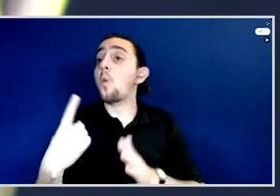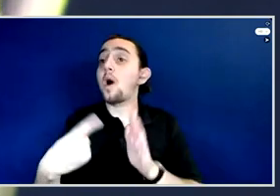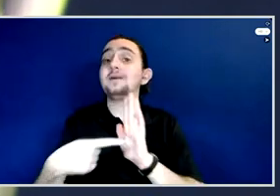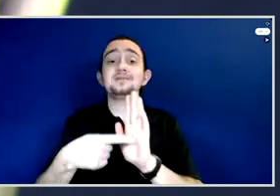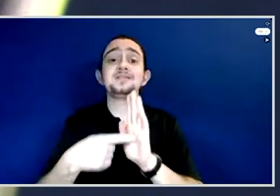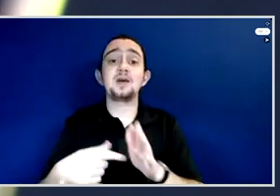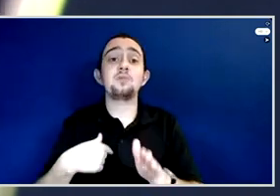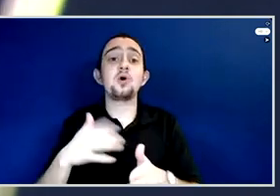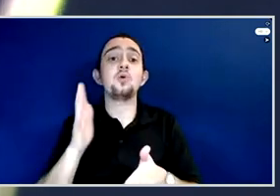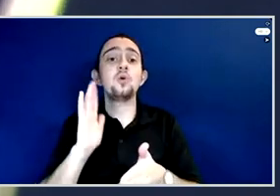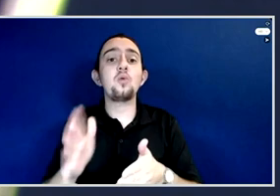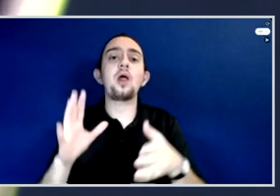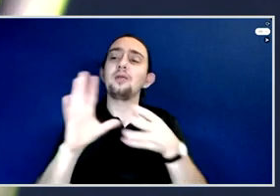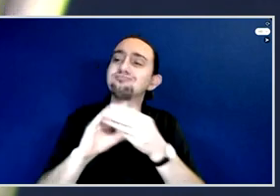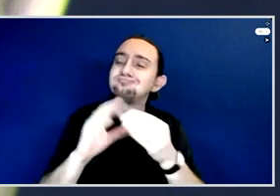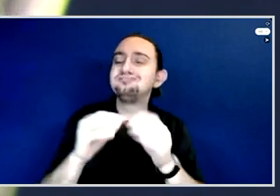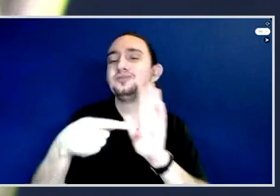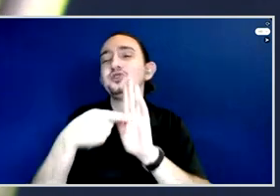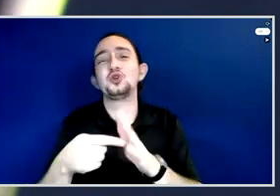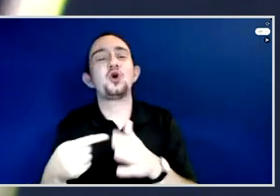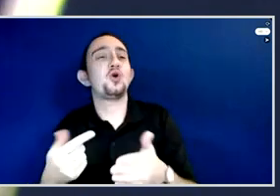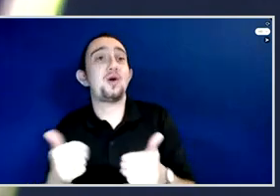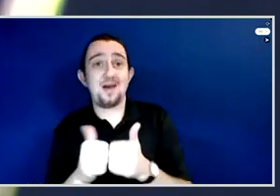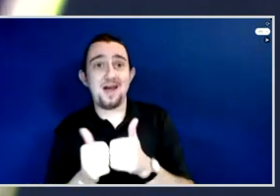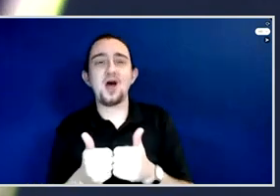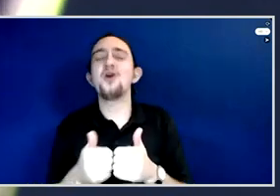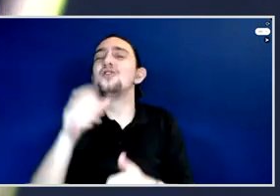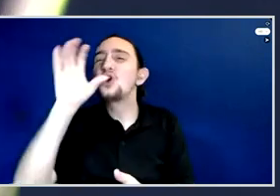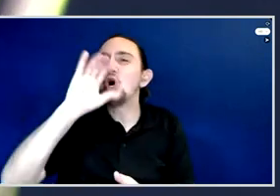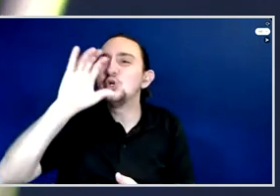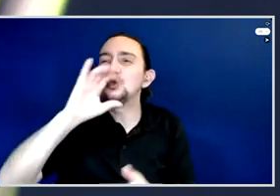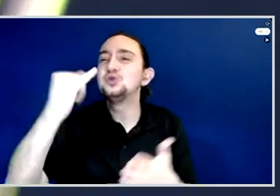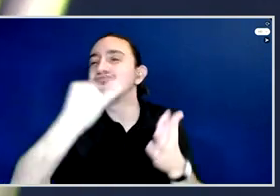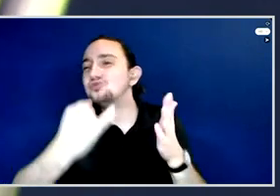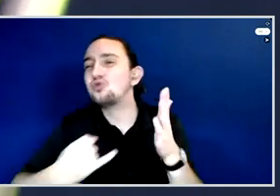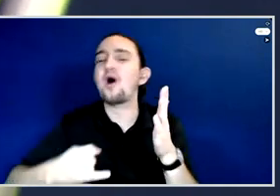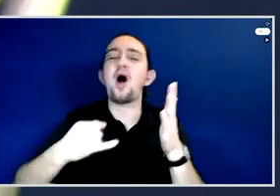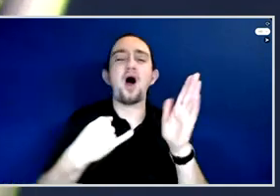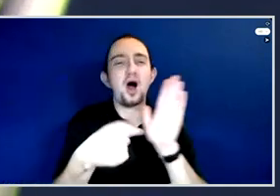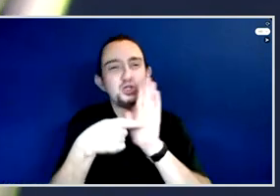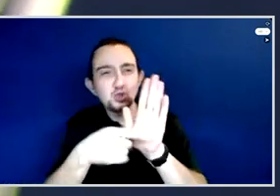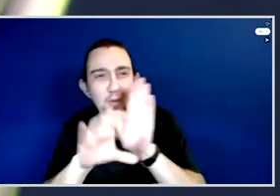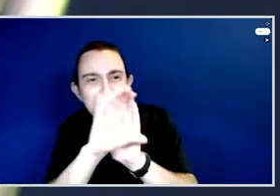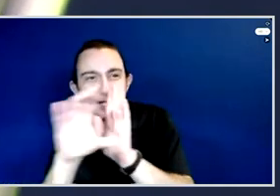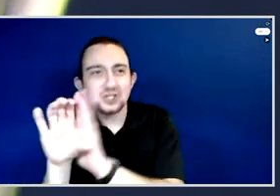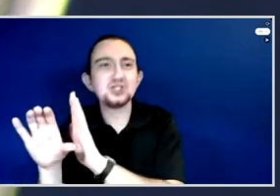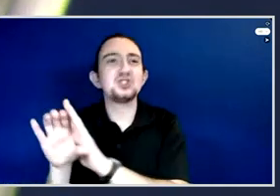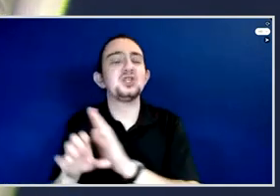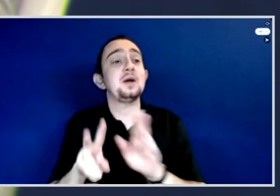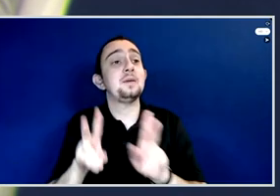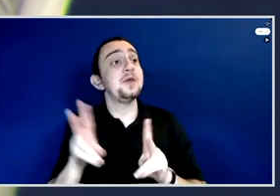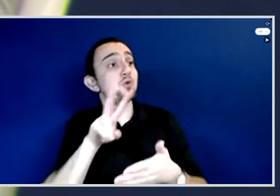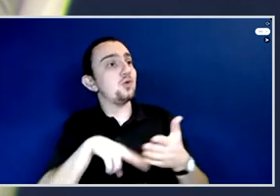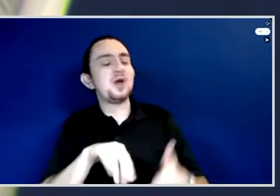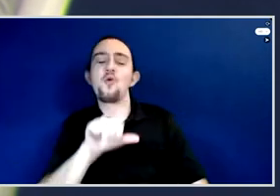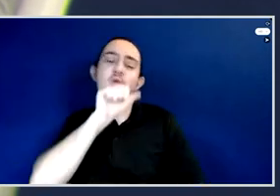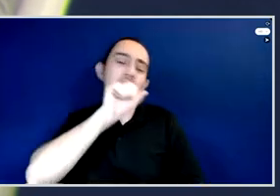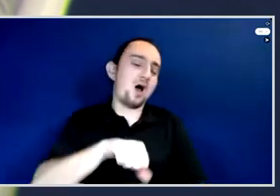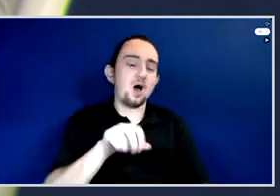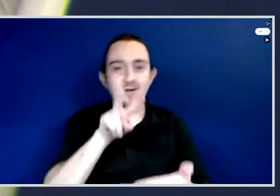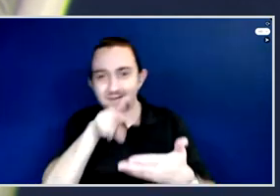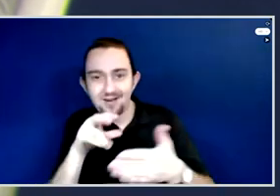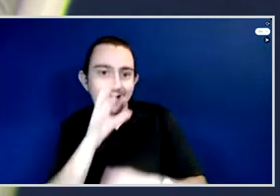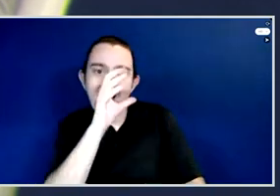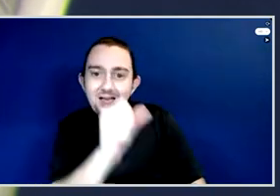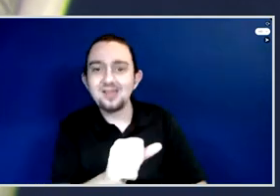So our readers really love this. Also, what we do, understood that nowadays, kind of, like, a reader doesn't really like just